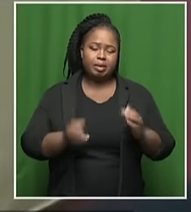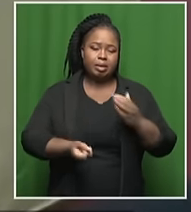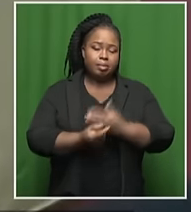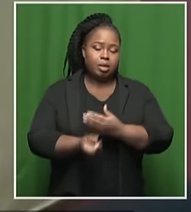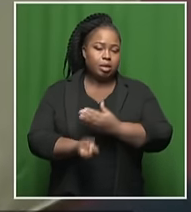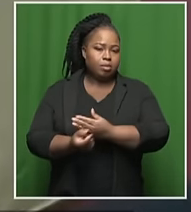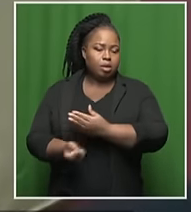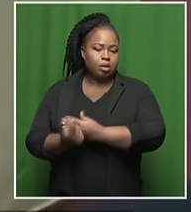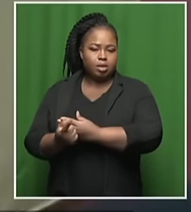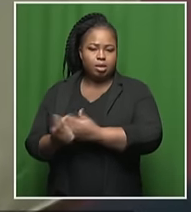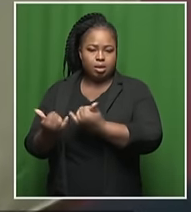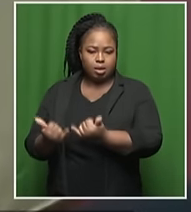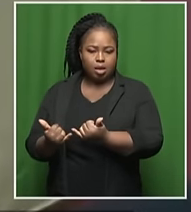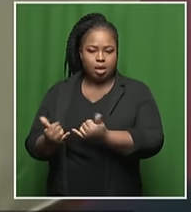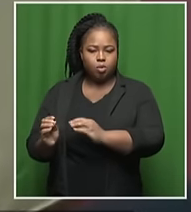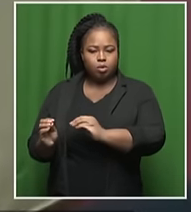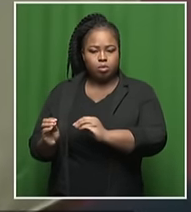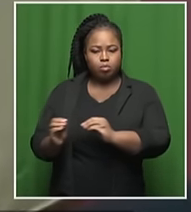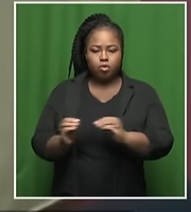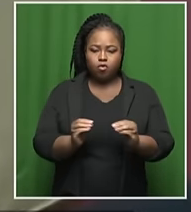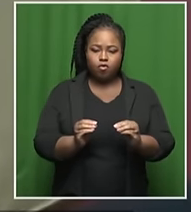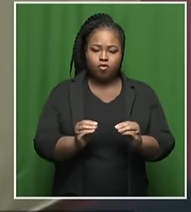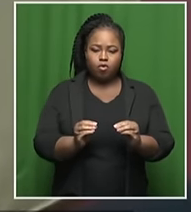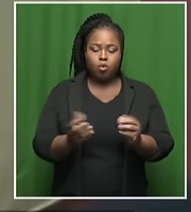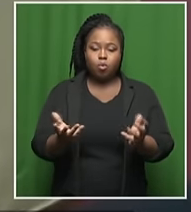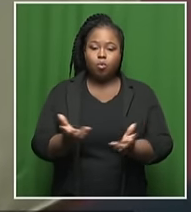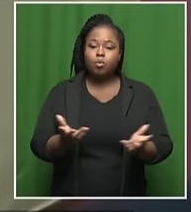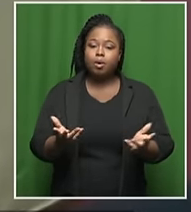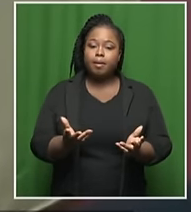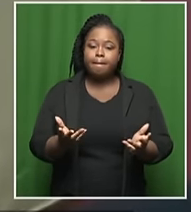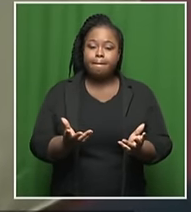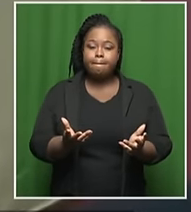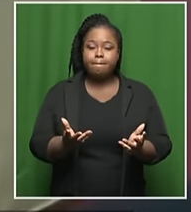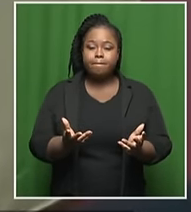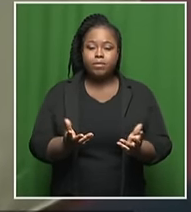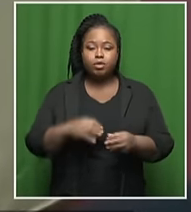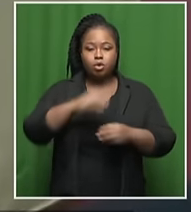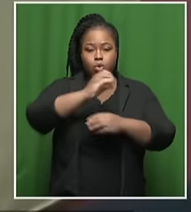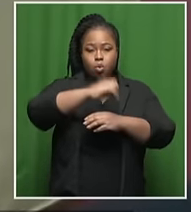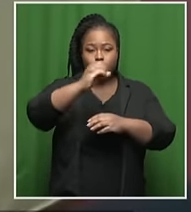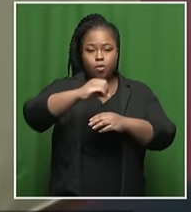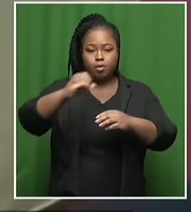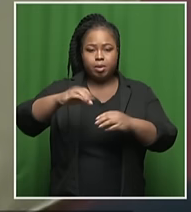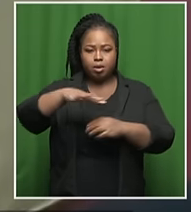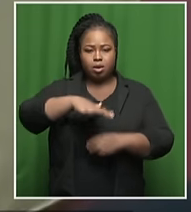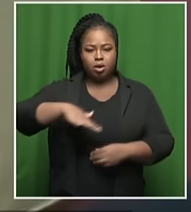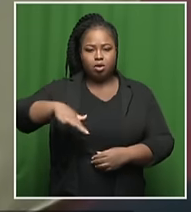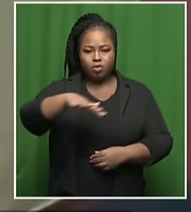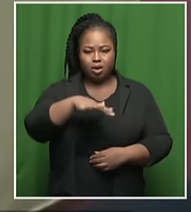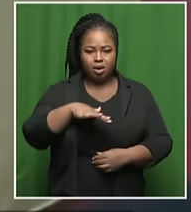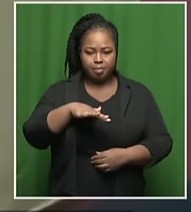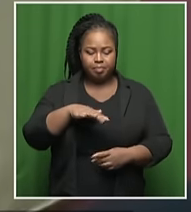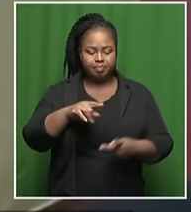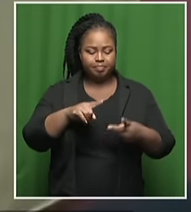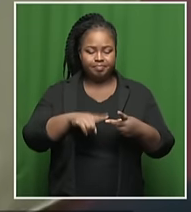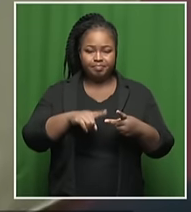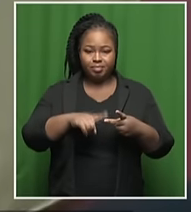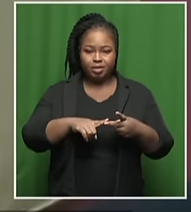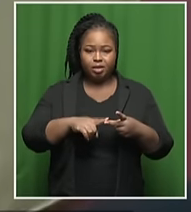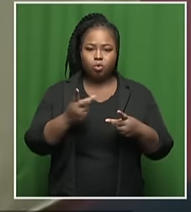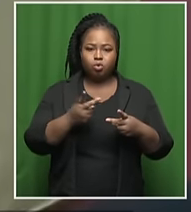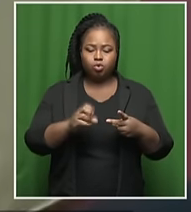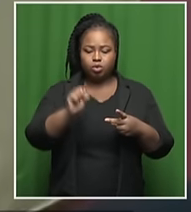It's now going to move into the Overburg area and into the